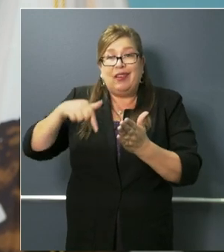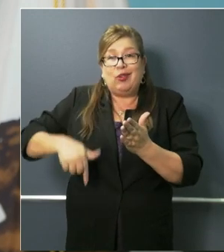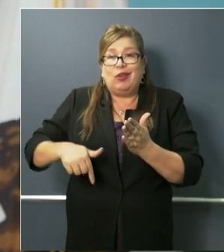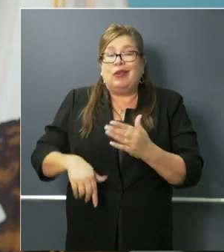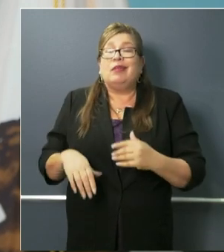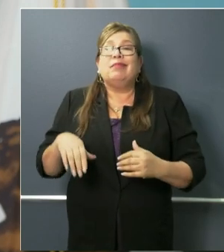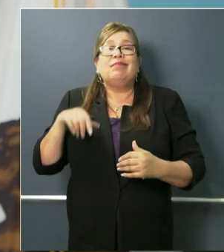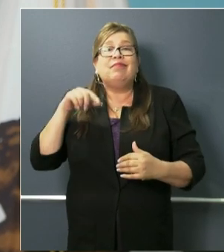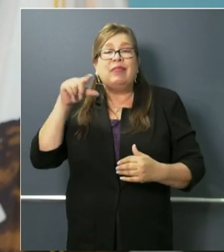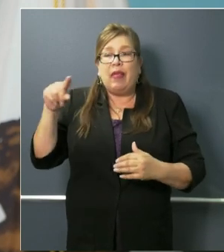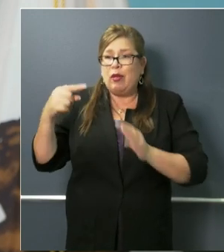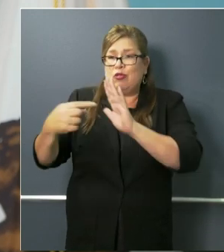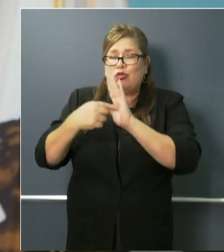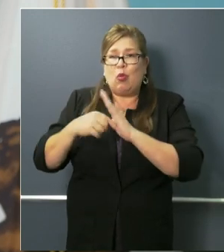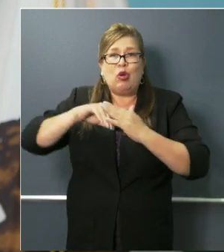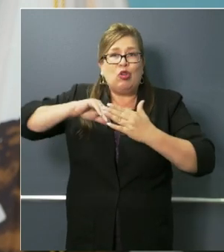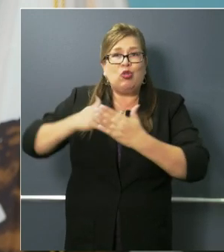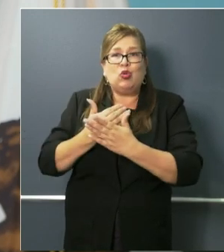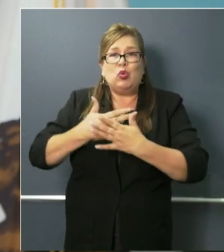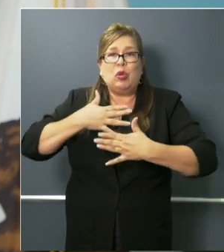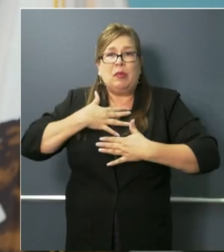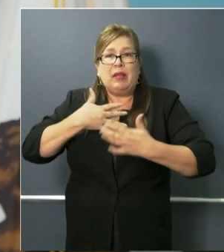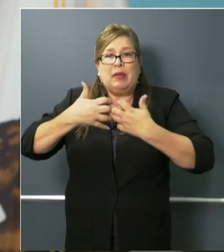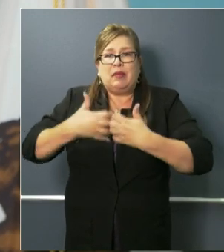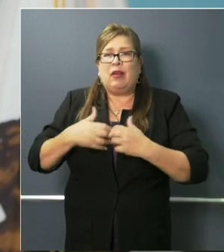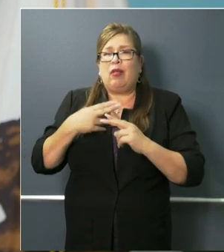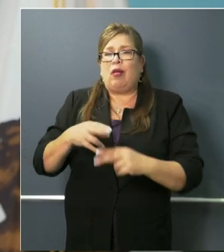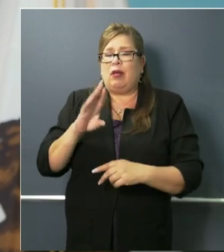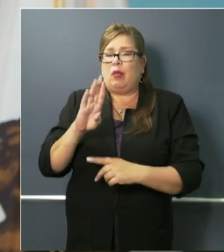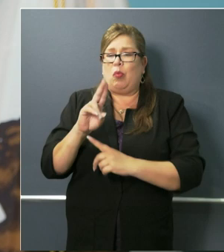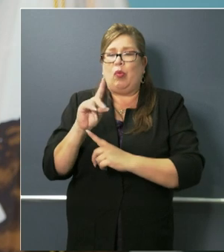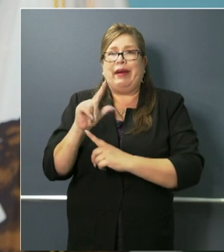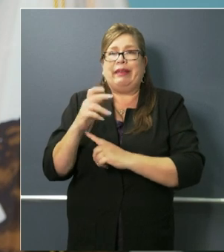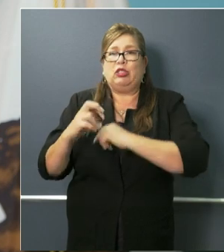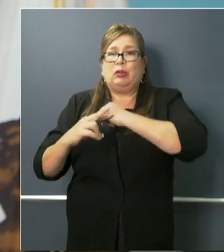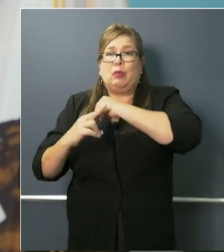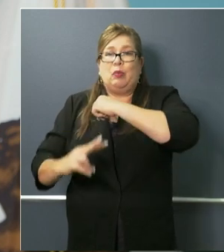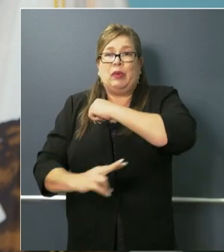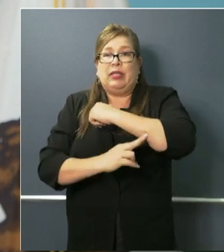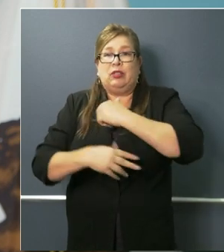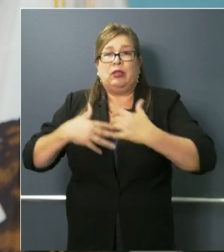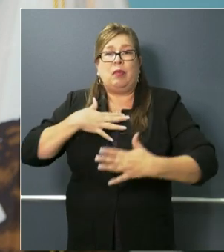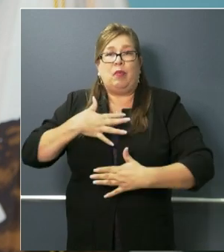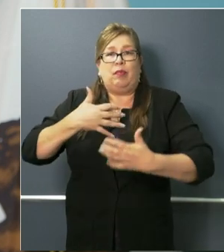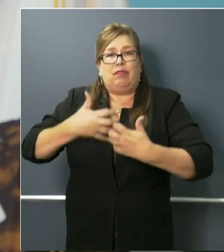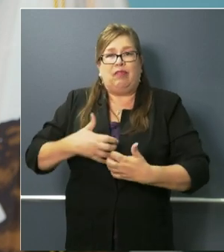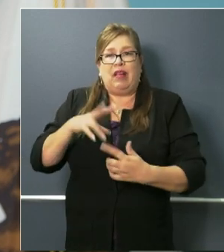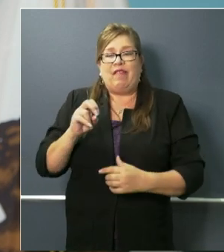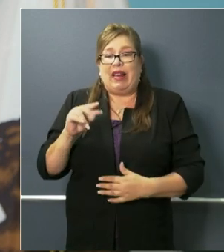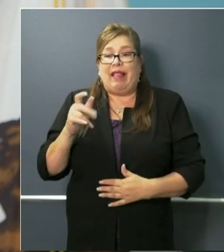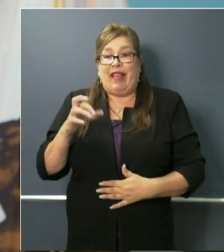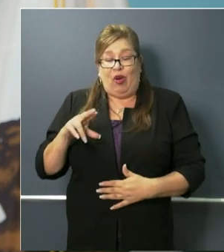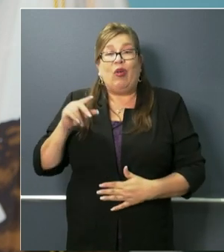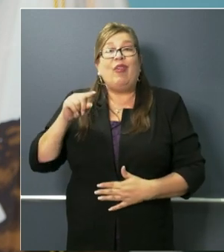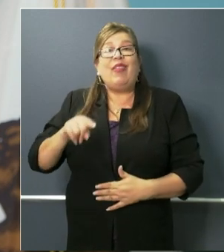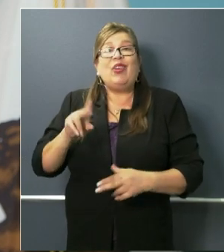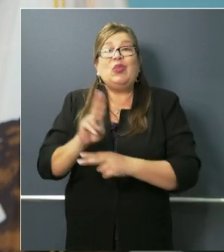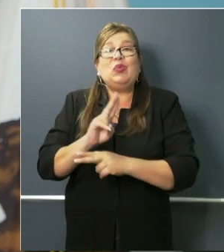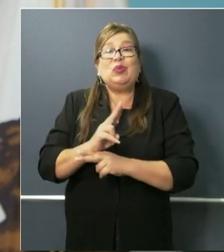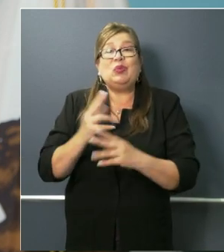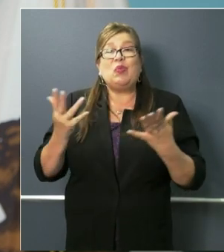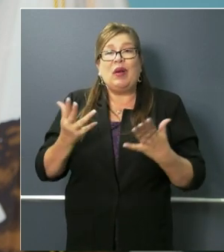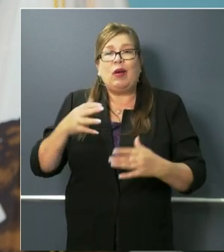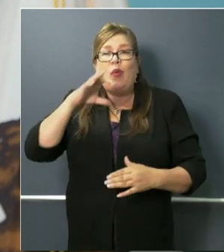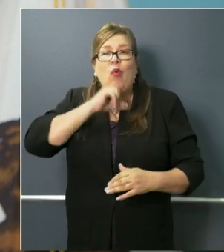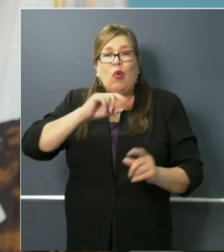of these new bridge ventilators, which they quite literally were able to organize and procure with old windshield